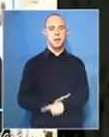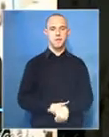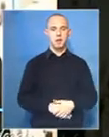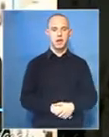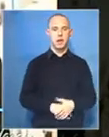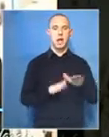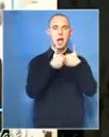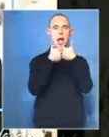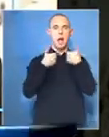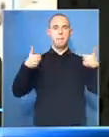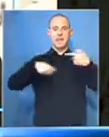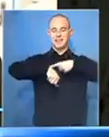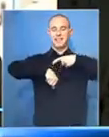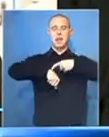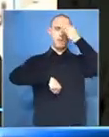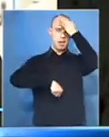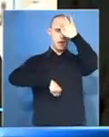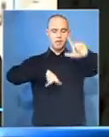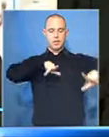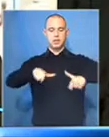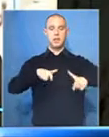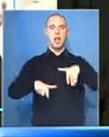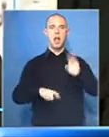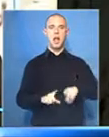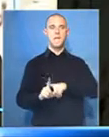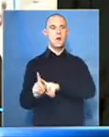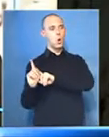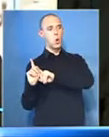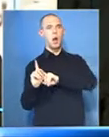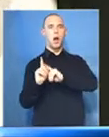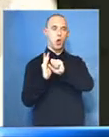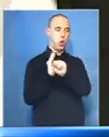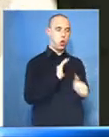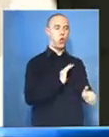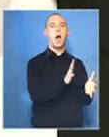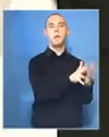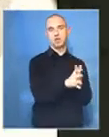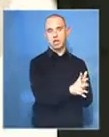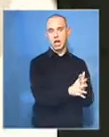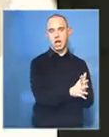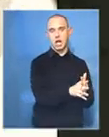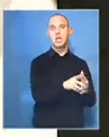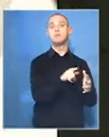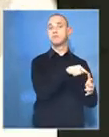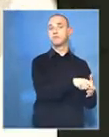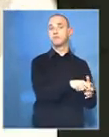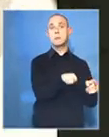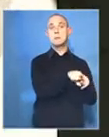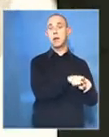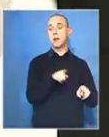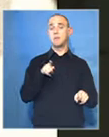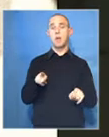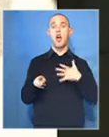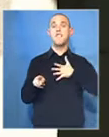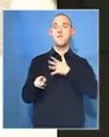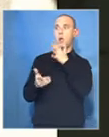Castigated by the apartheid regime, revered for his contribution to South Africa's liberation struggle, the apartheid government refused to give Nakasa